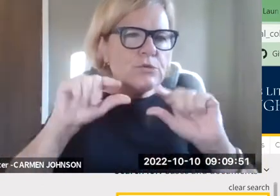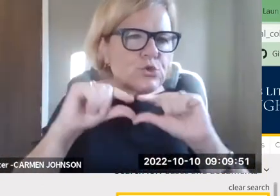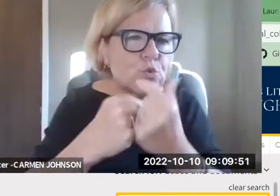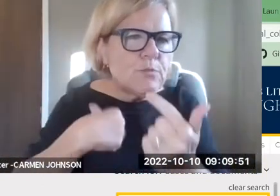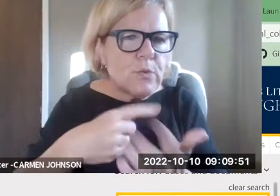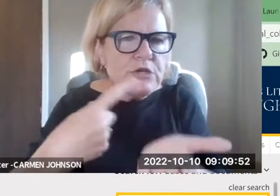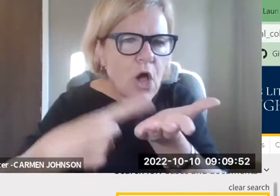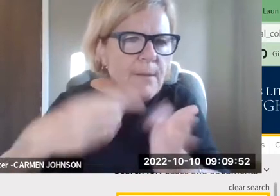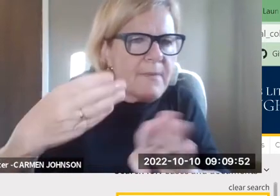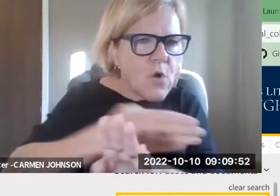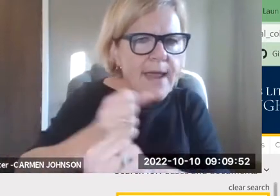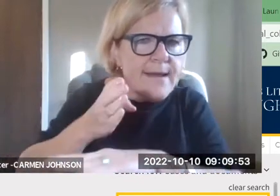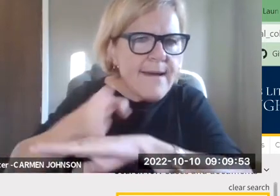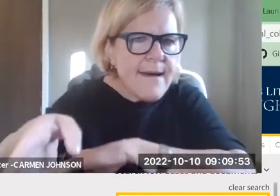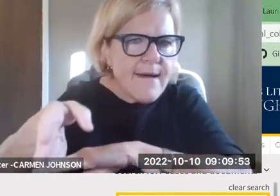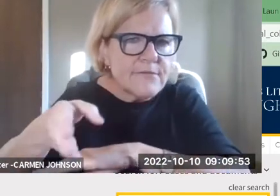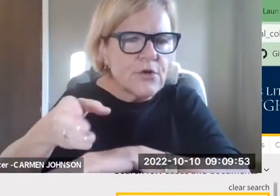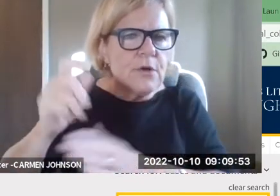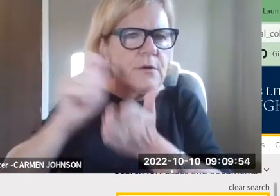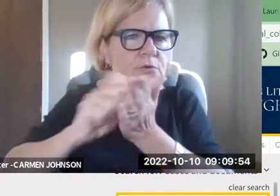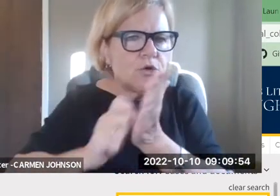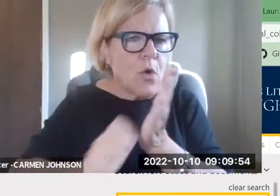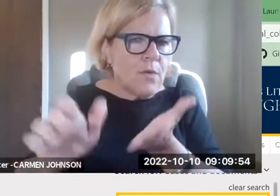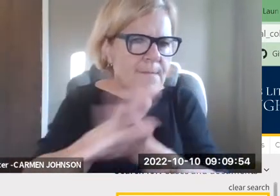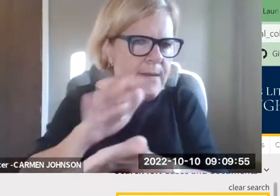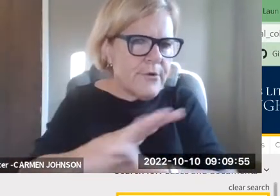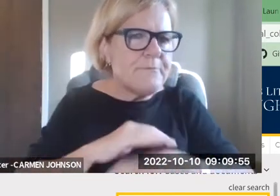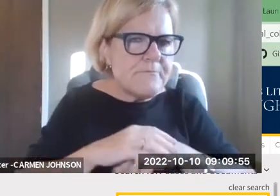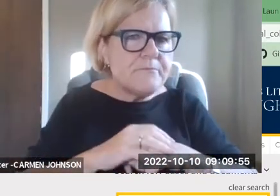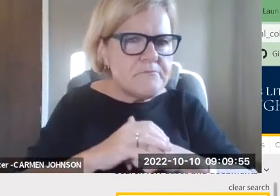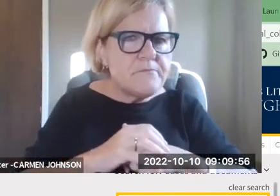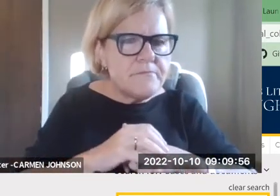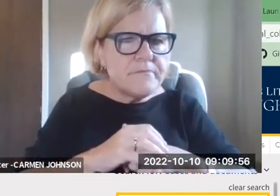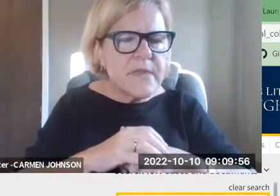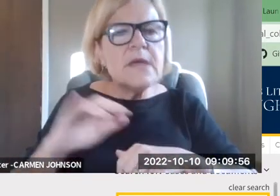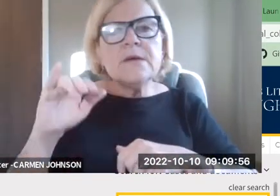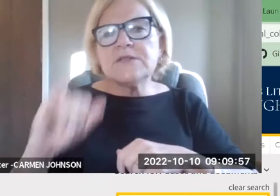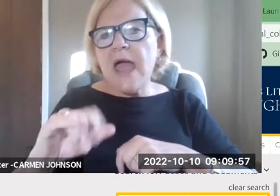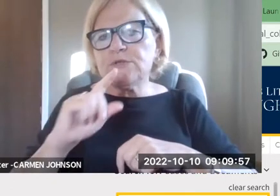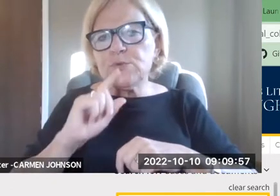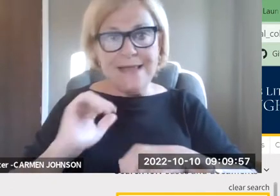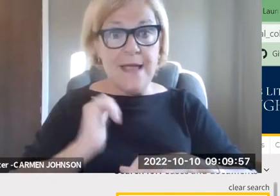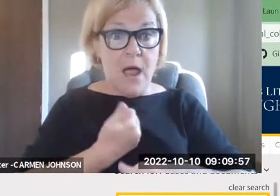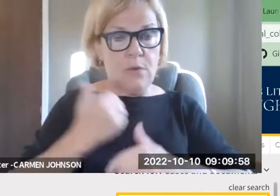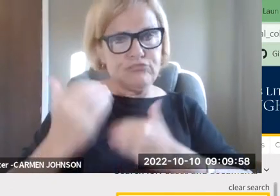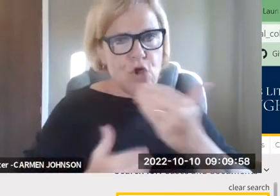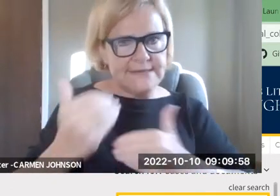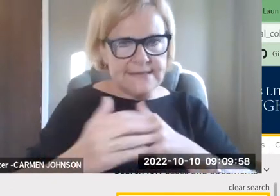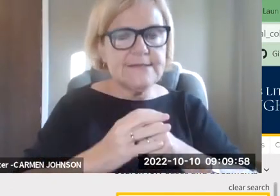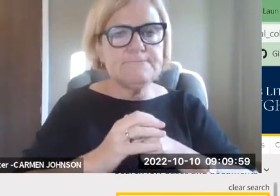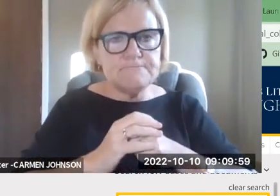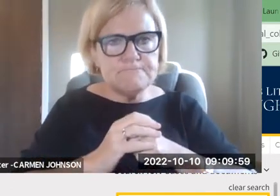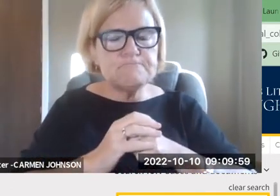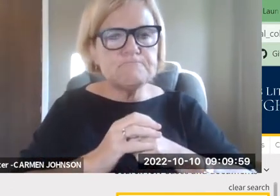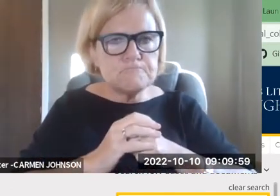and both interviewing them and then doing several focus groups where we talked to them both before and after there was a draft of